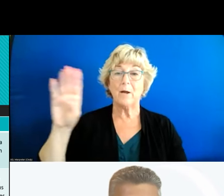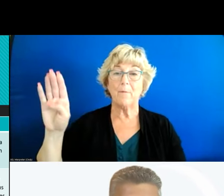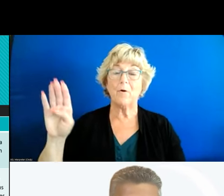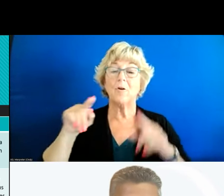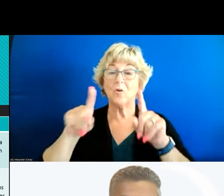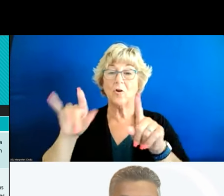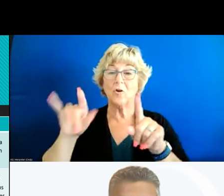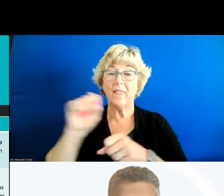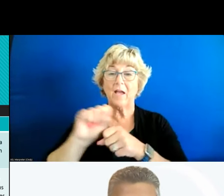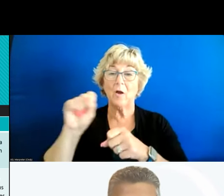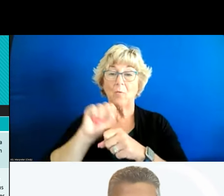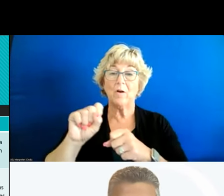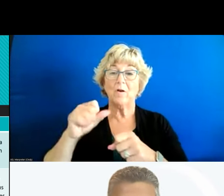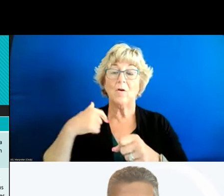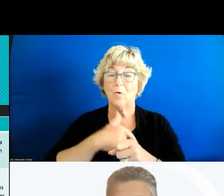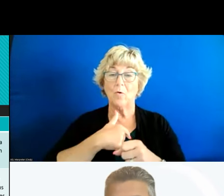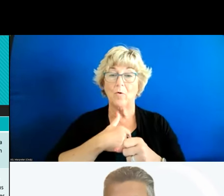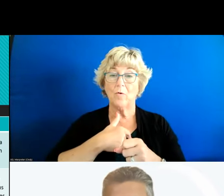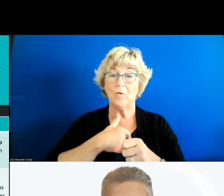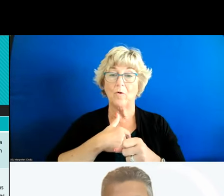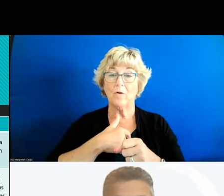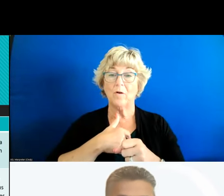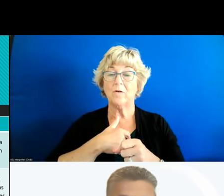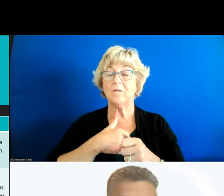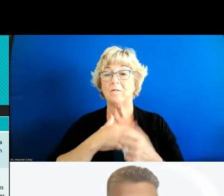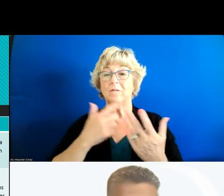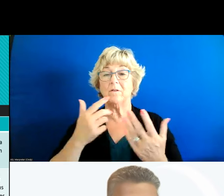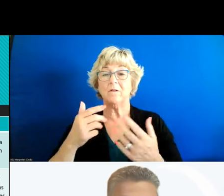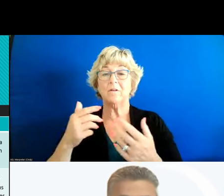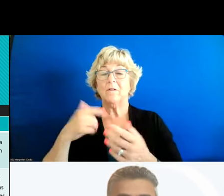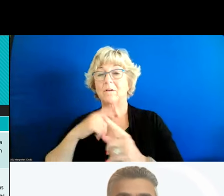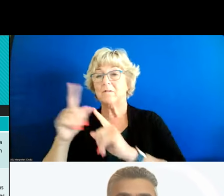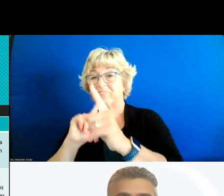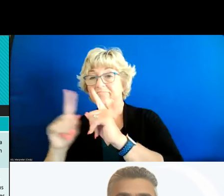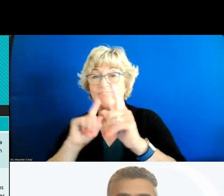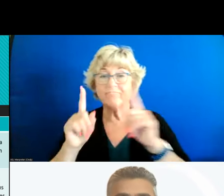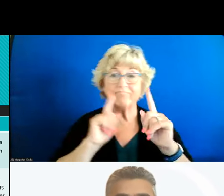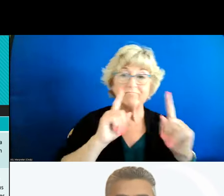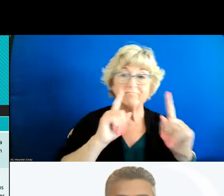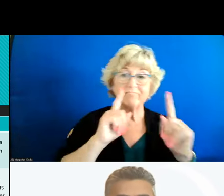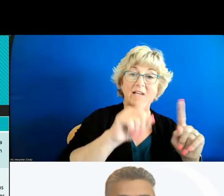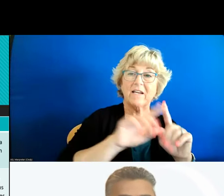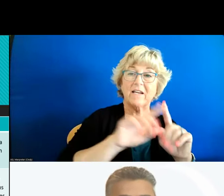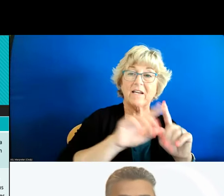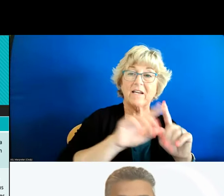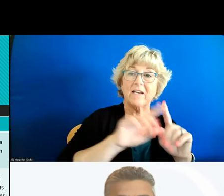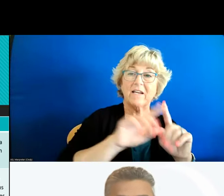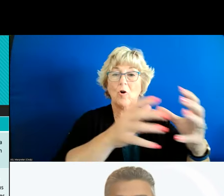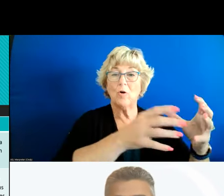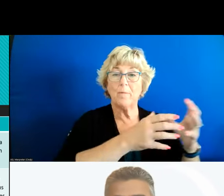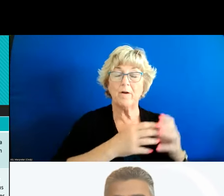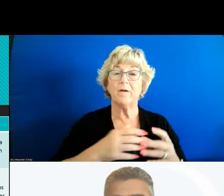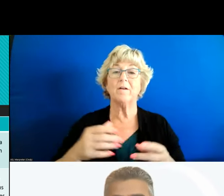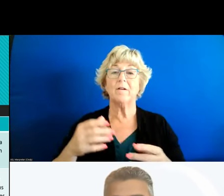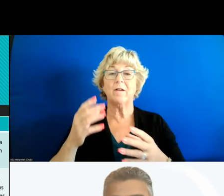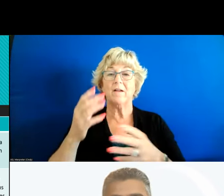that work we went through a process of stakeholder engagement talking to experts to identify certain measures and